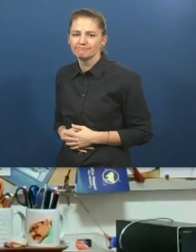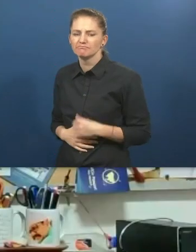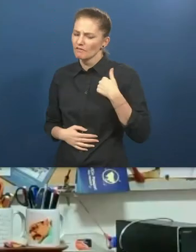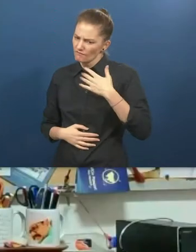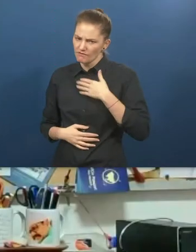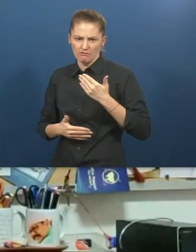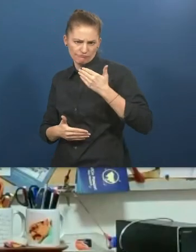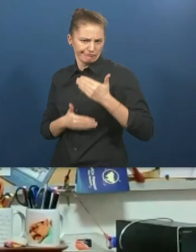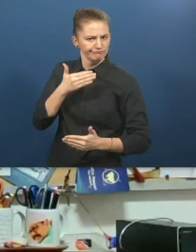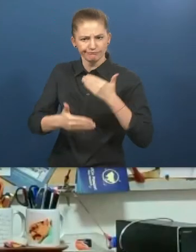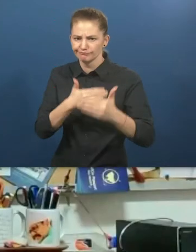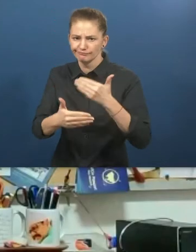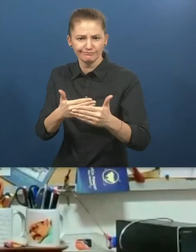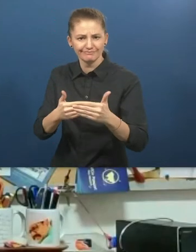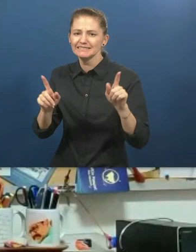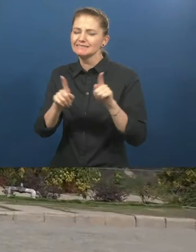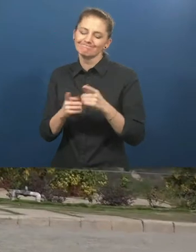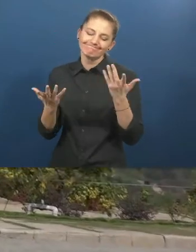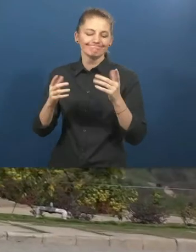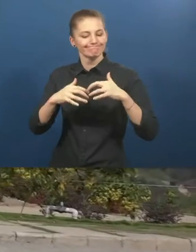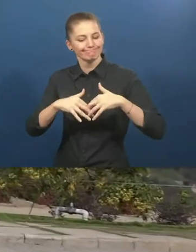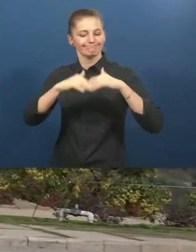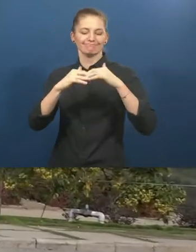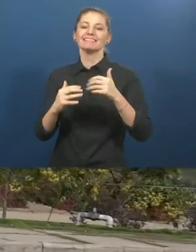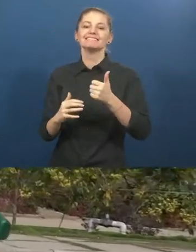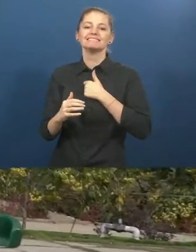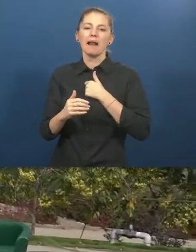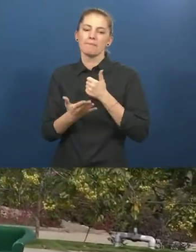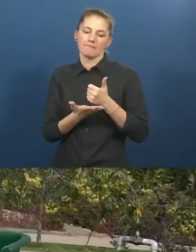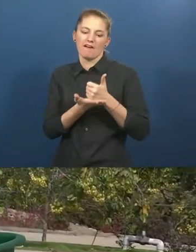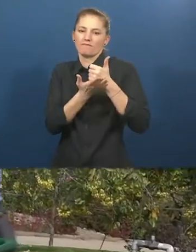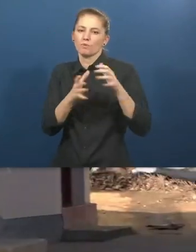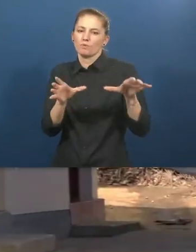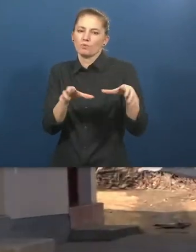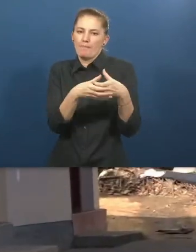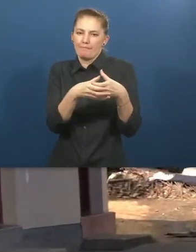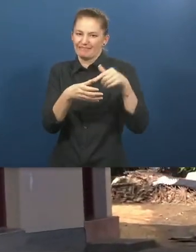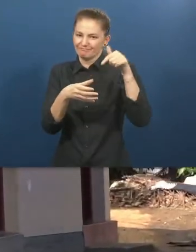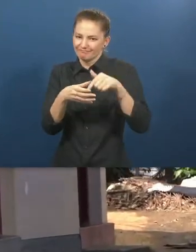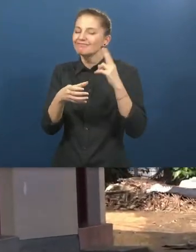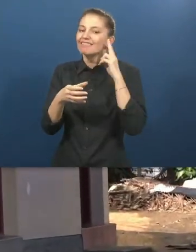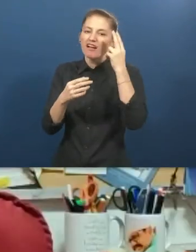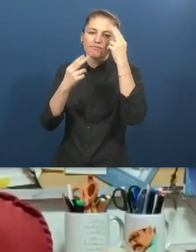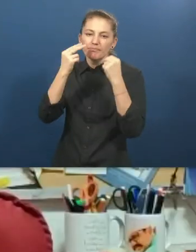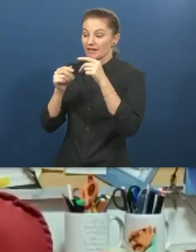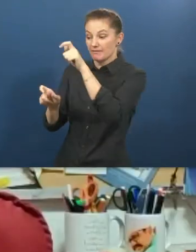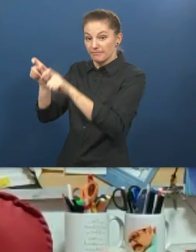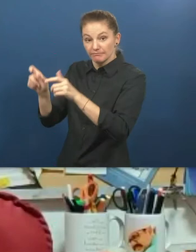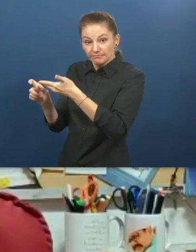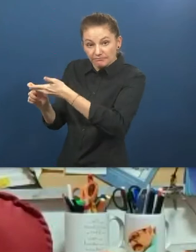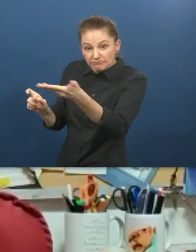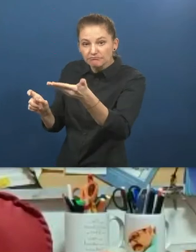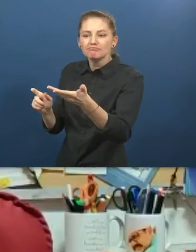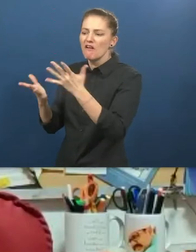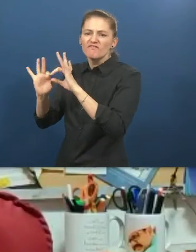Moving forward we want to see that a self-help group is created by deafblind adults